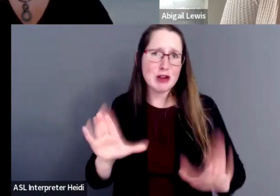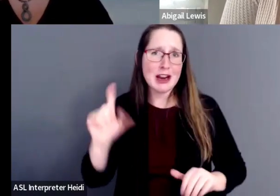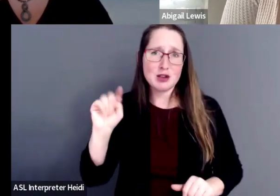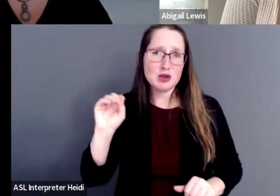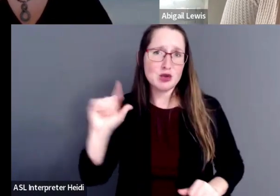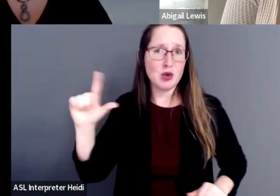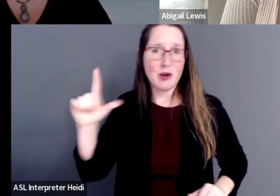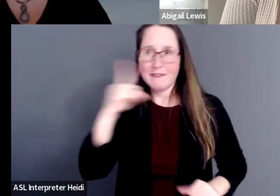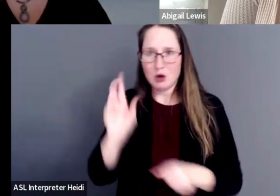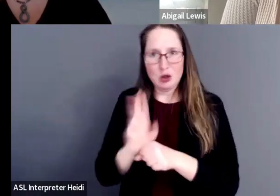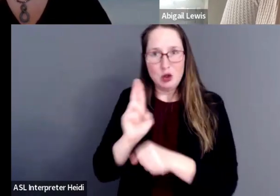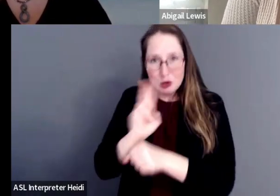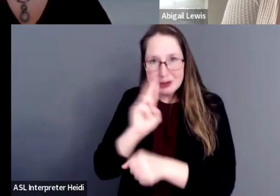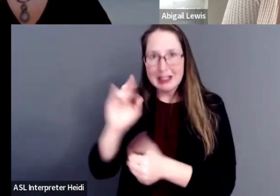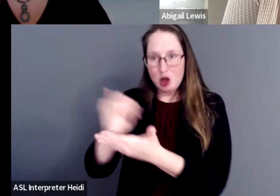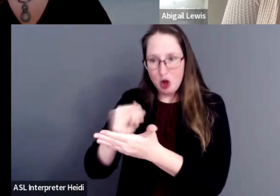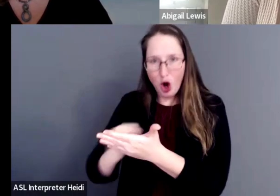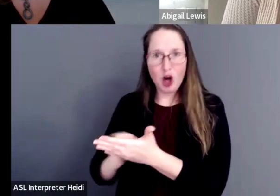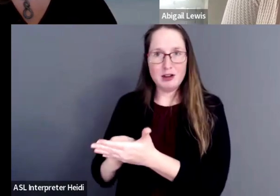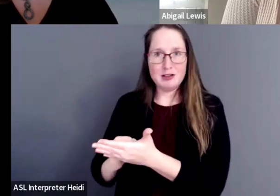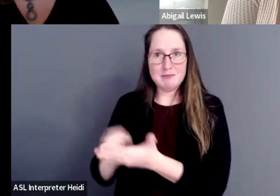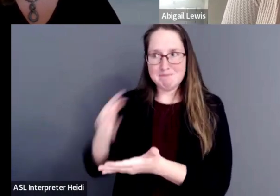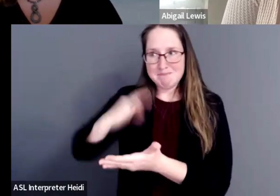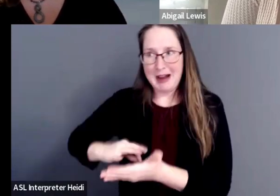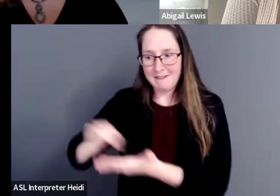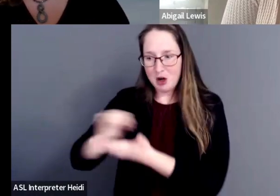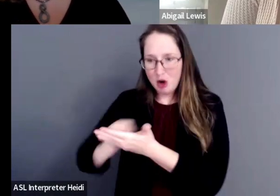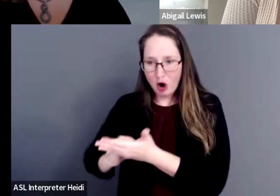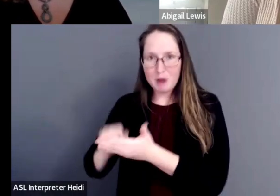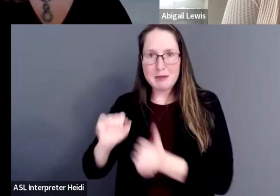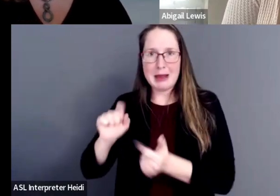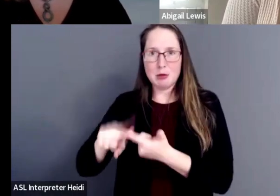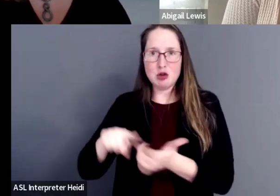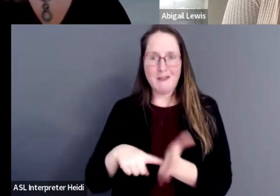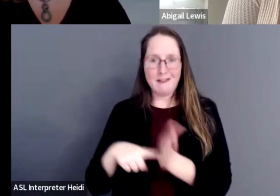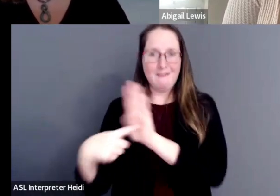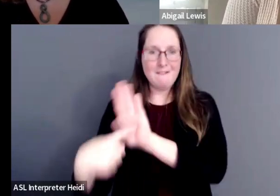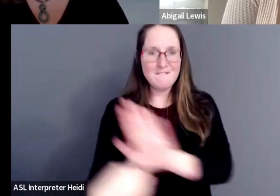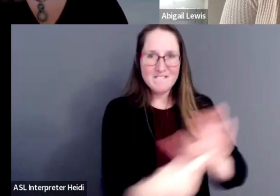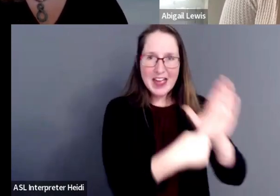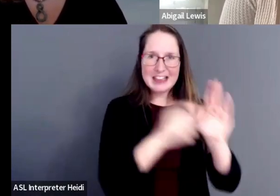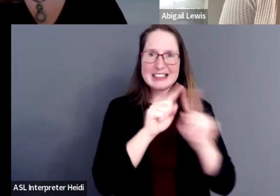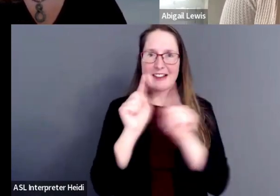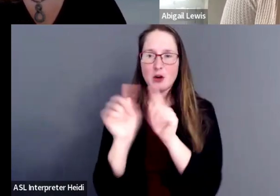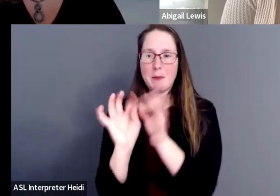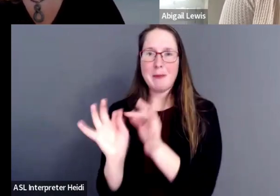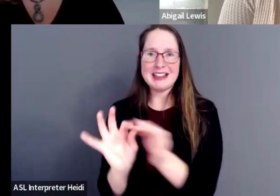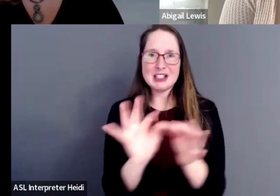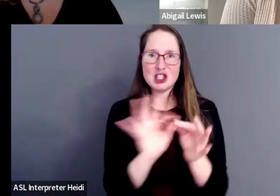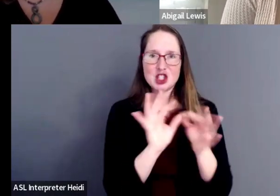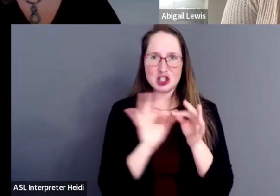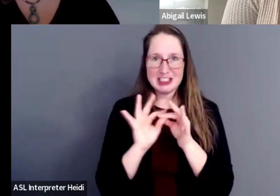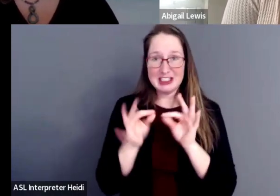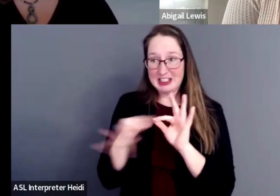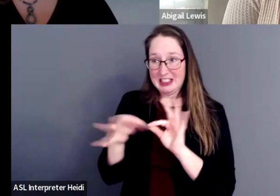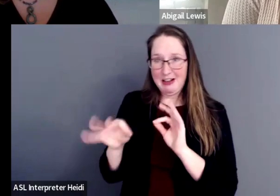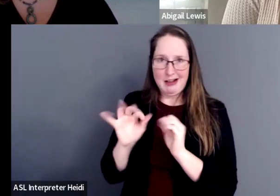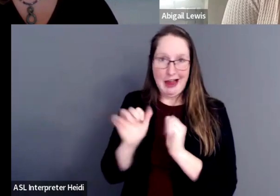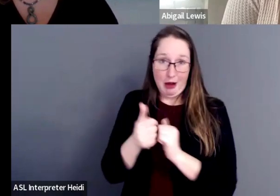using art in terms of conveying a lot of messages as art is.